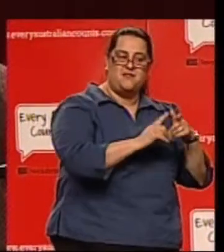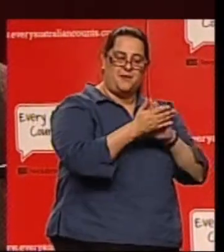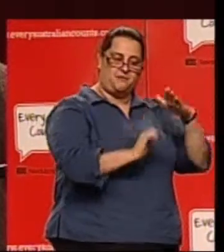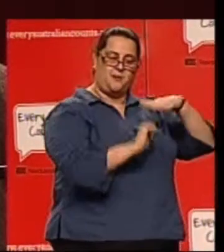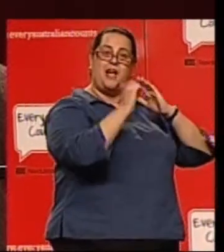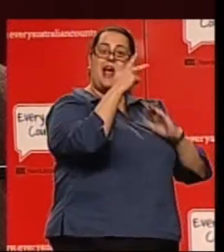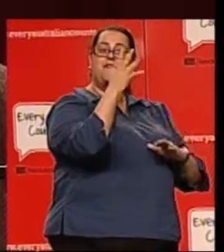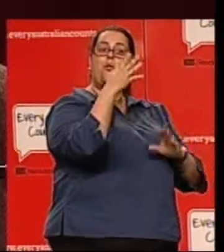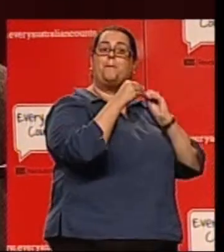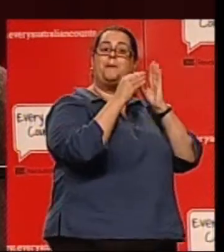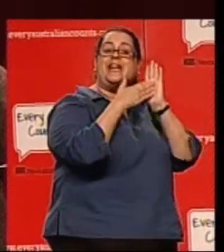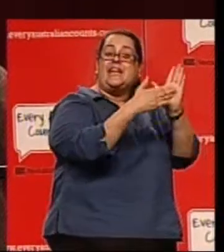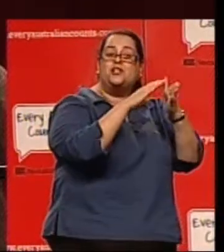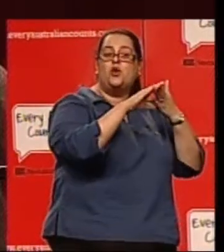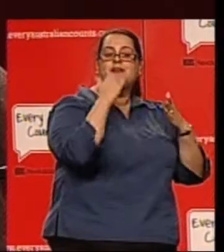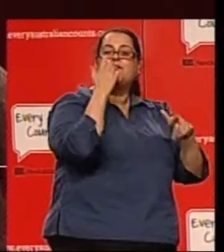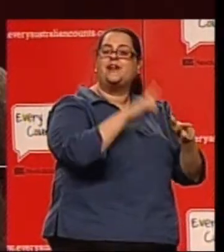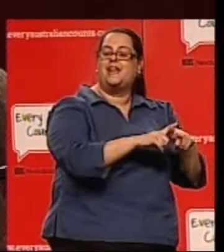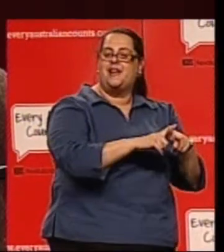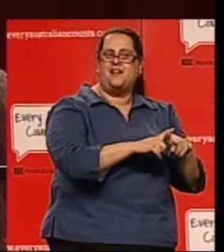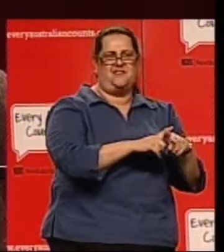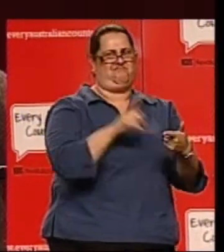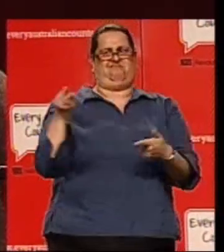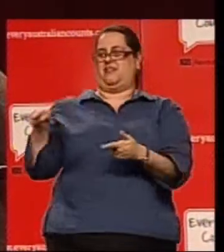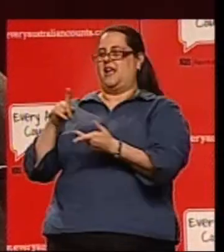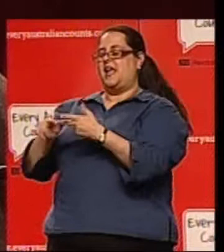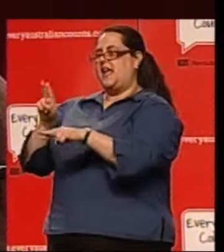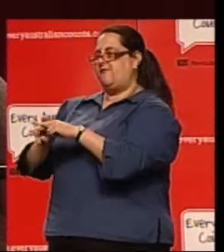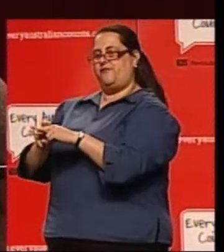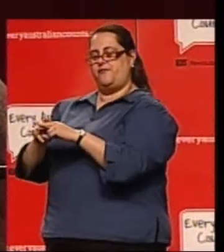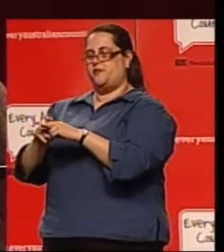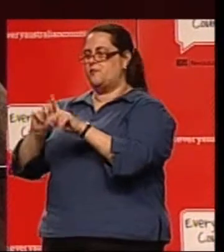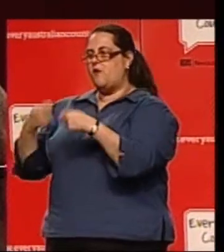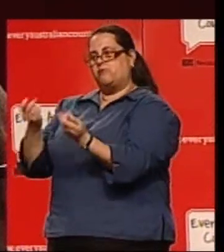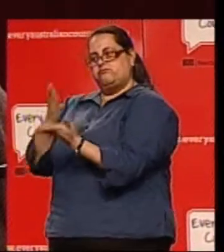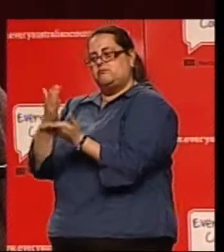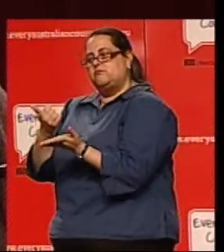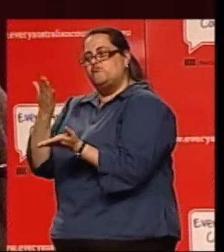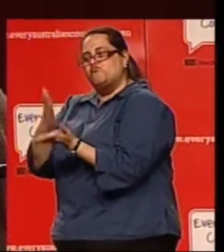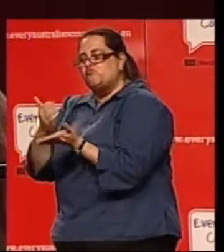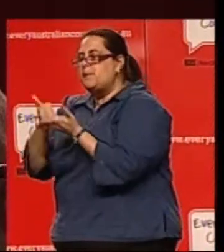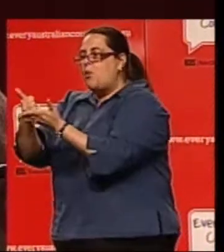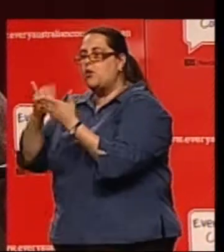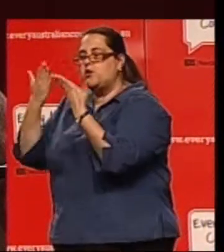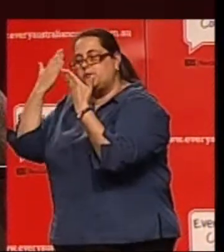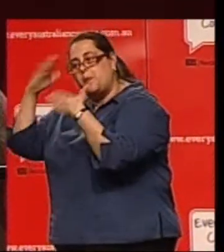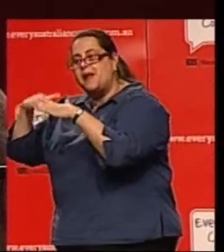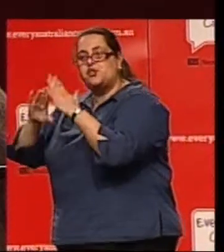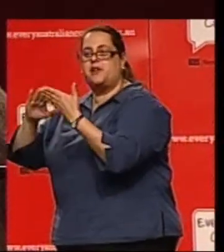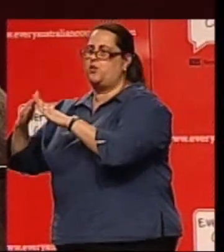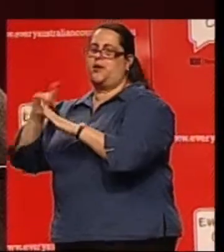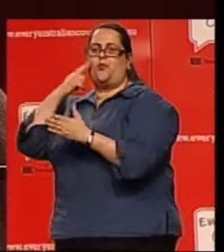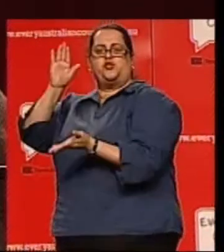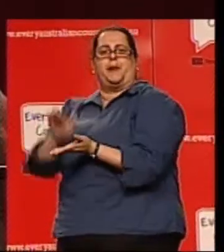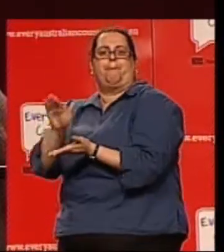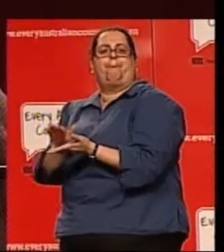annually overall, far more than the cost of equivalent supported accommodation in the community. In the